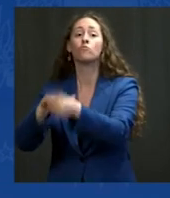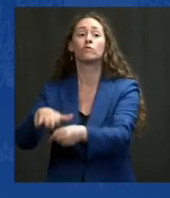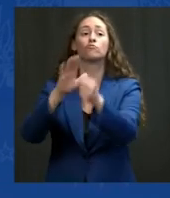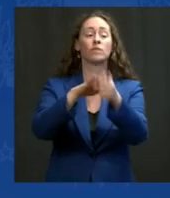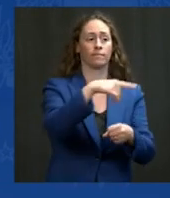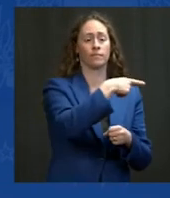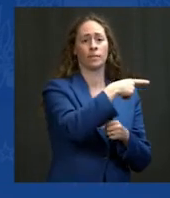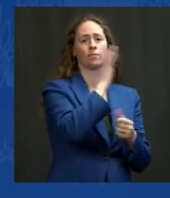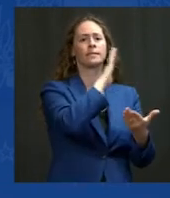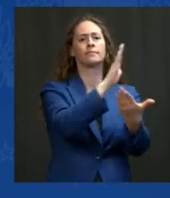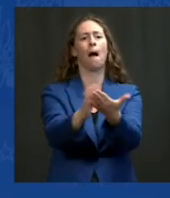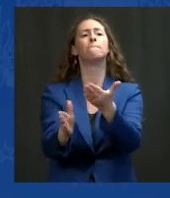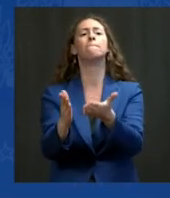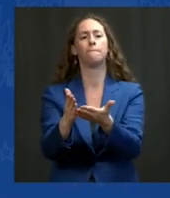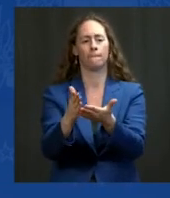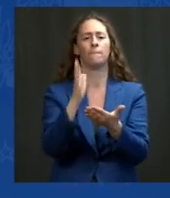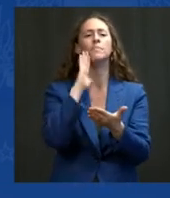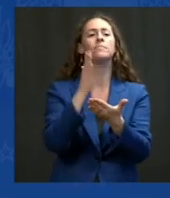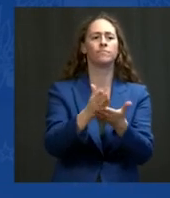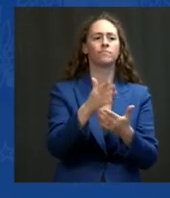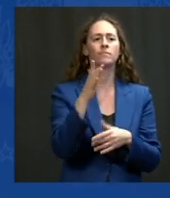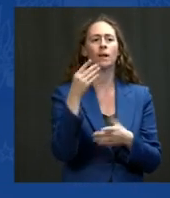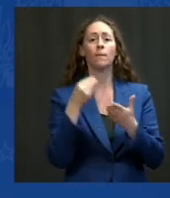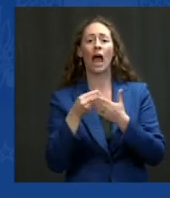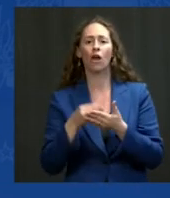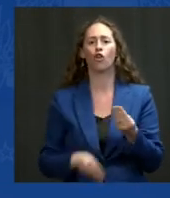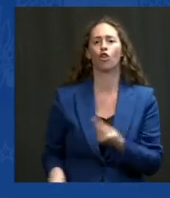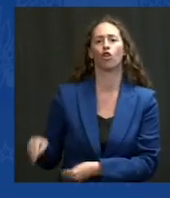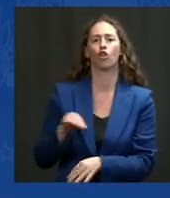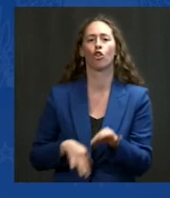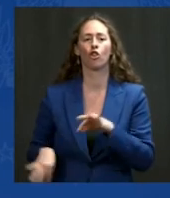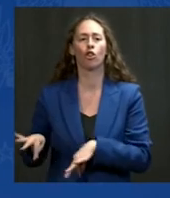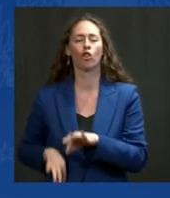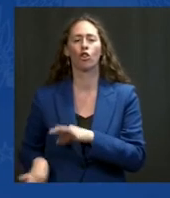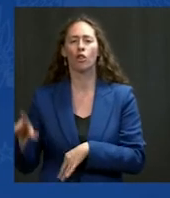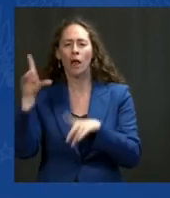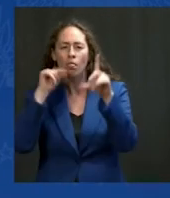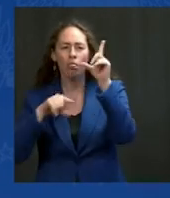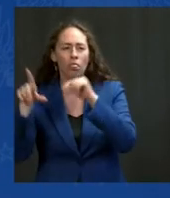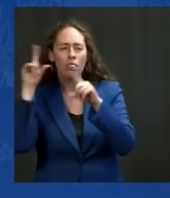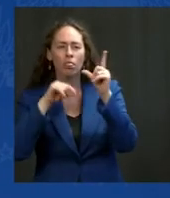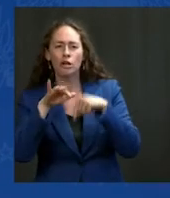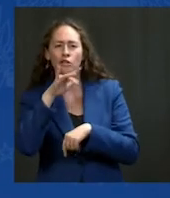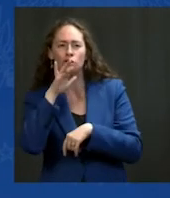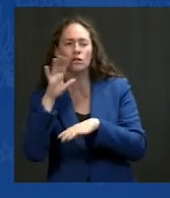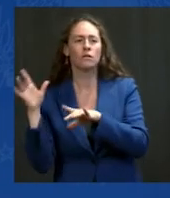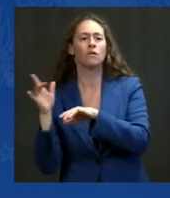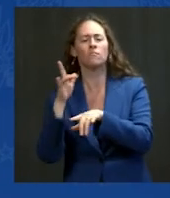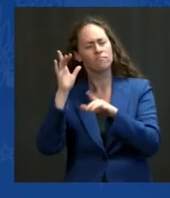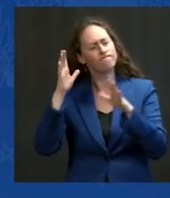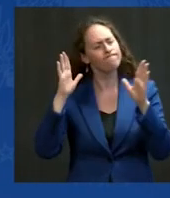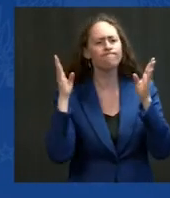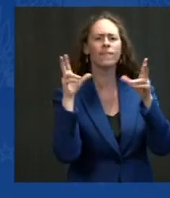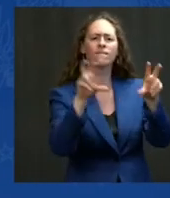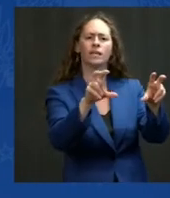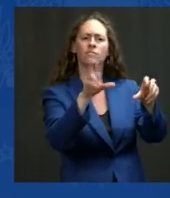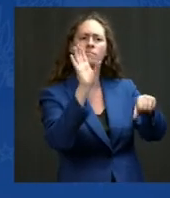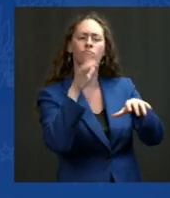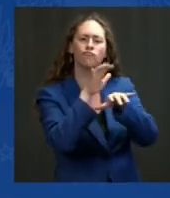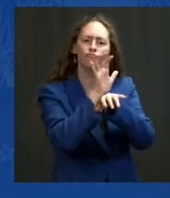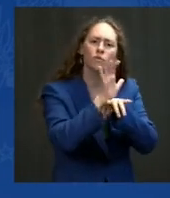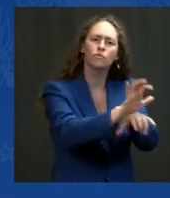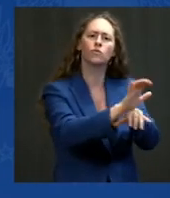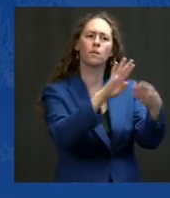money out of politics, give voice to the people at the grassroots level, create a fair district maps and end partisan